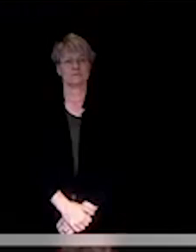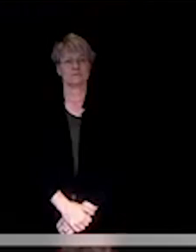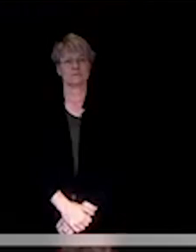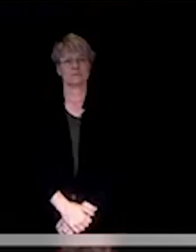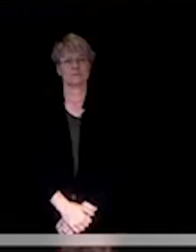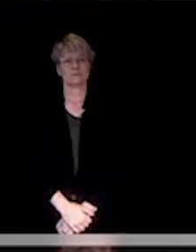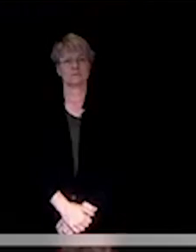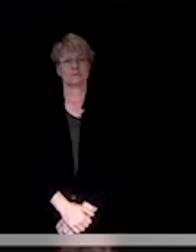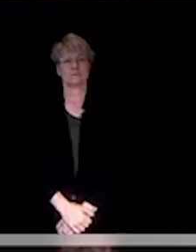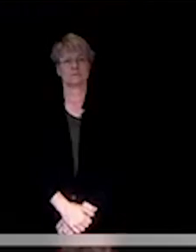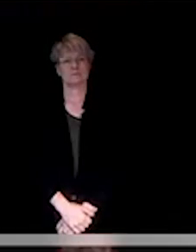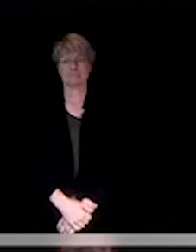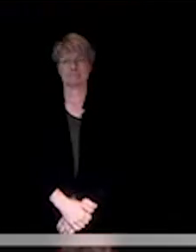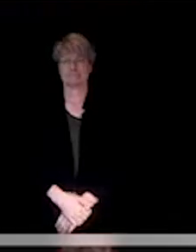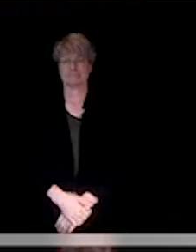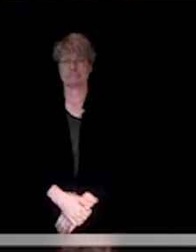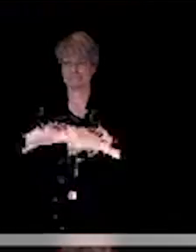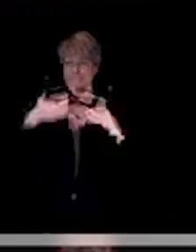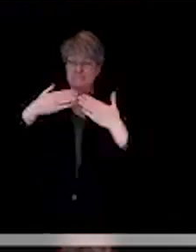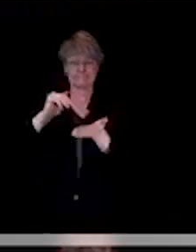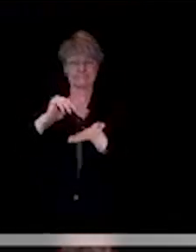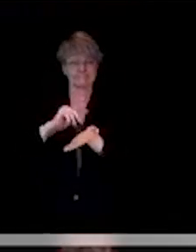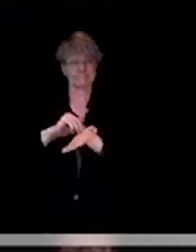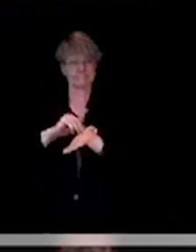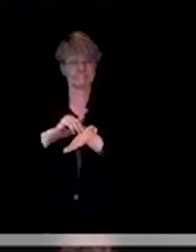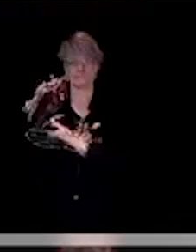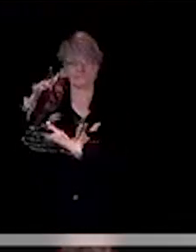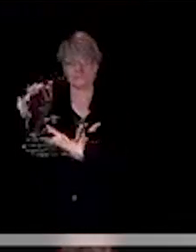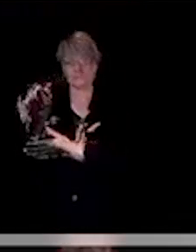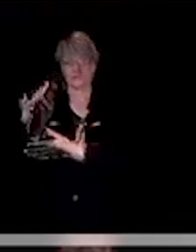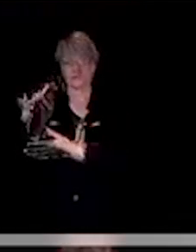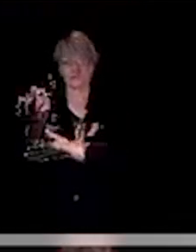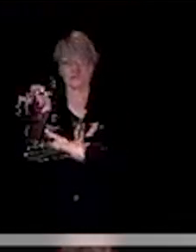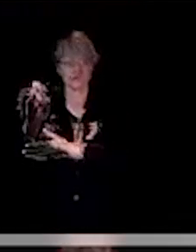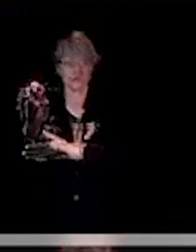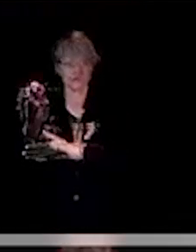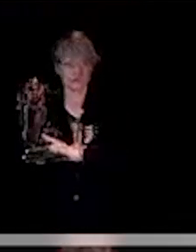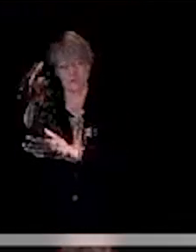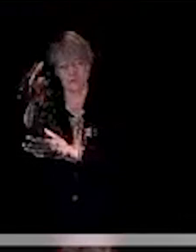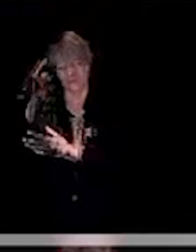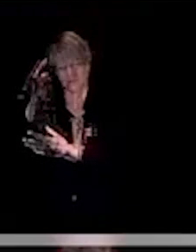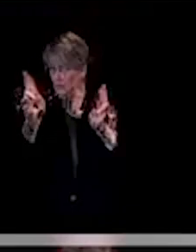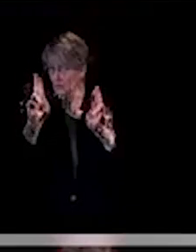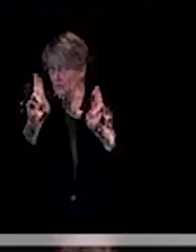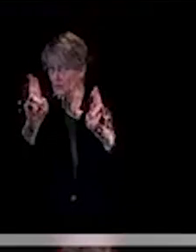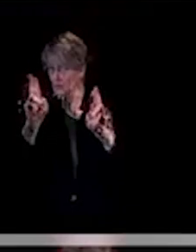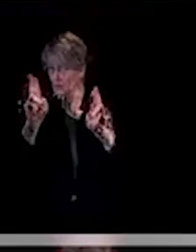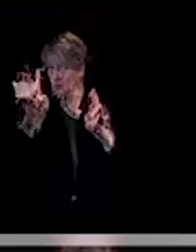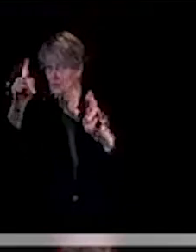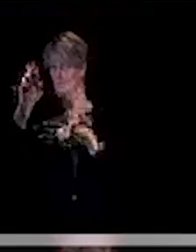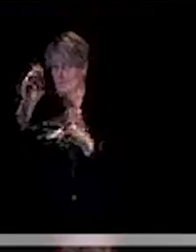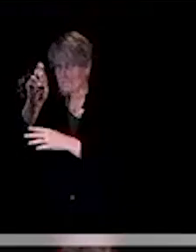All right. Thank you, Dr. Ramstrom. I think we are ready for media questions.